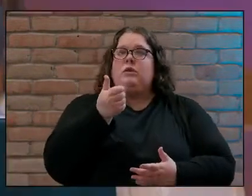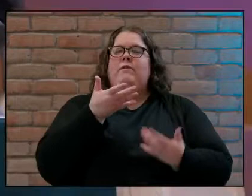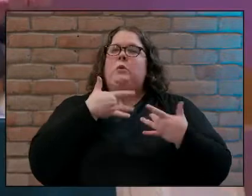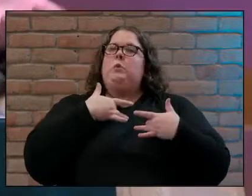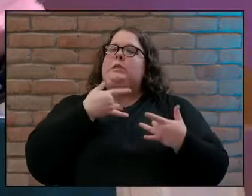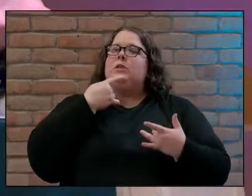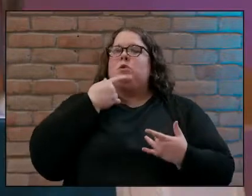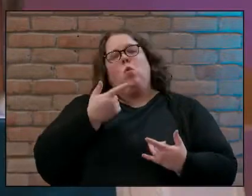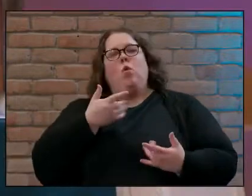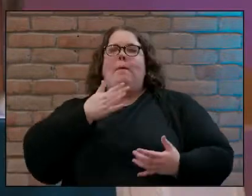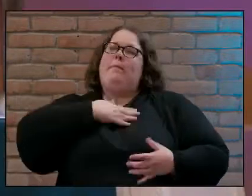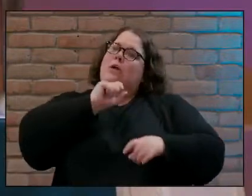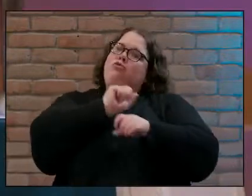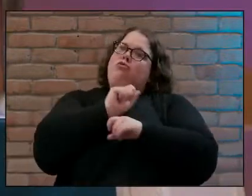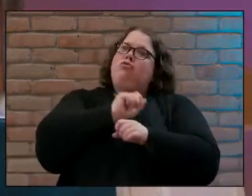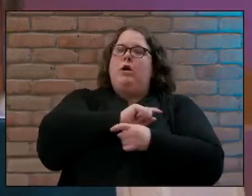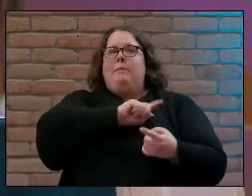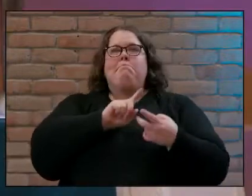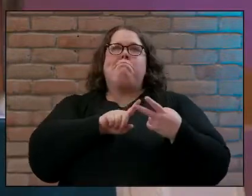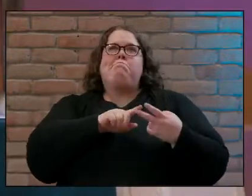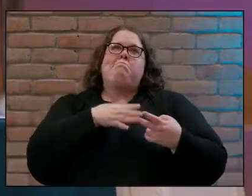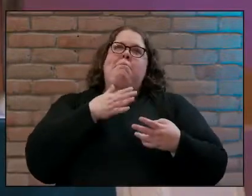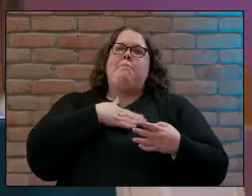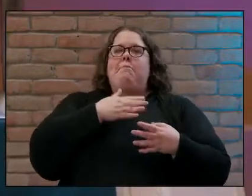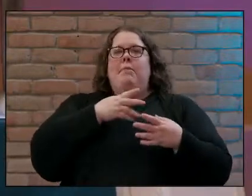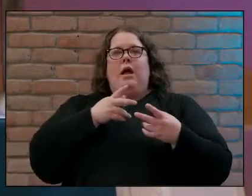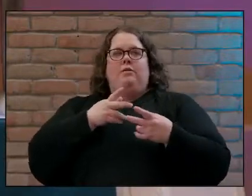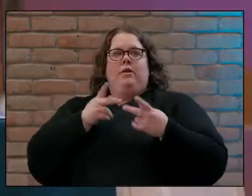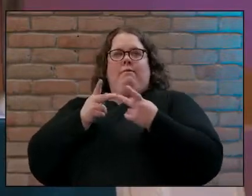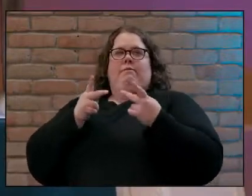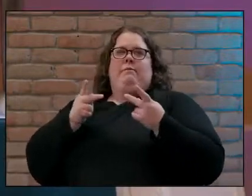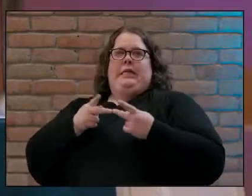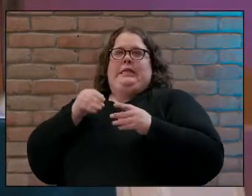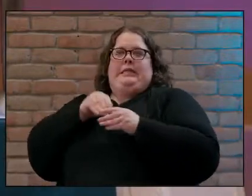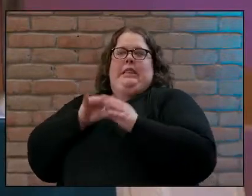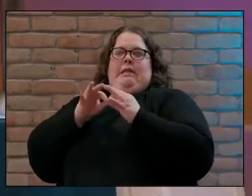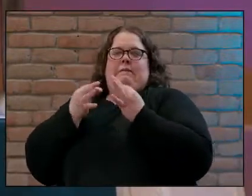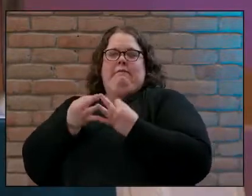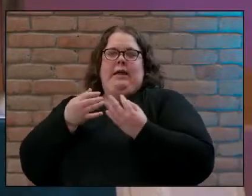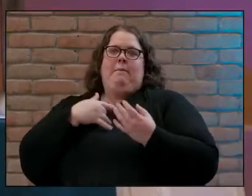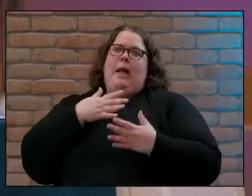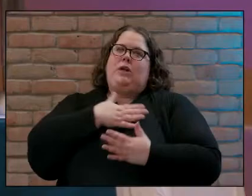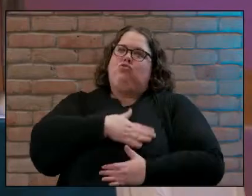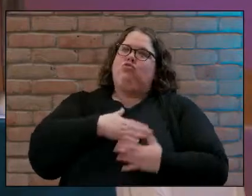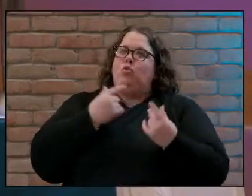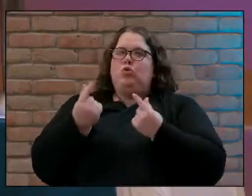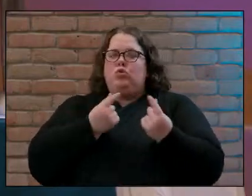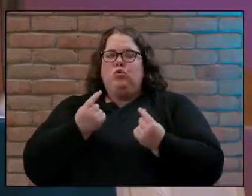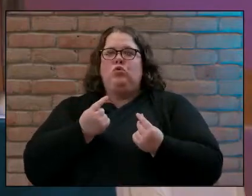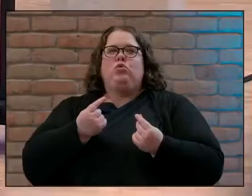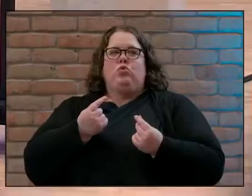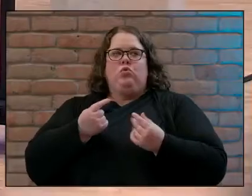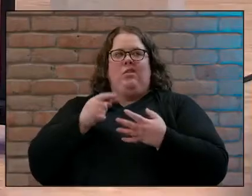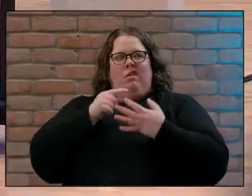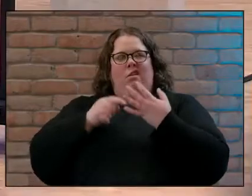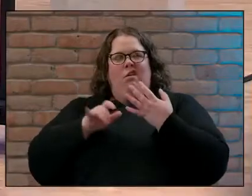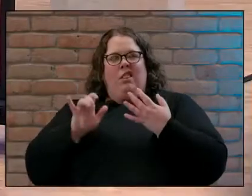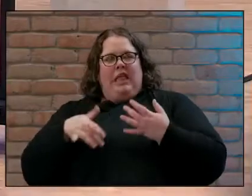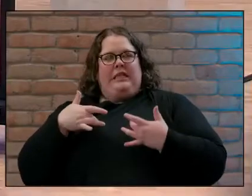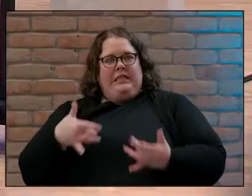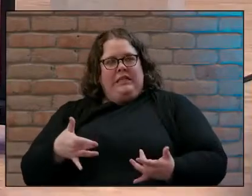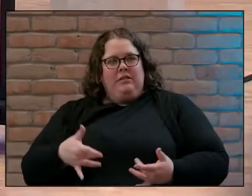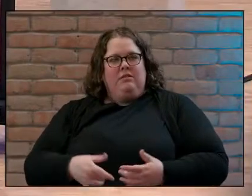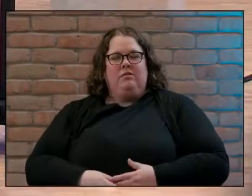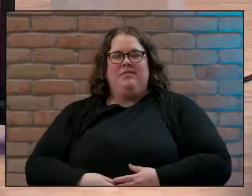job is here's my place in my family here are my hobbies and the things that I do but there's a problem with using these and